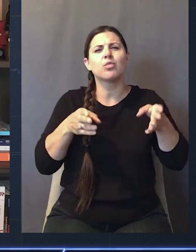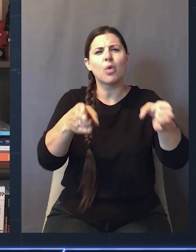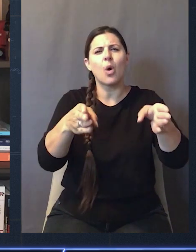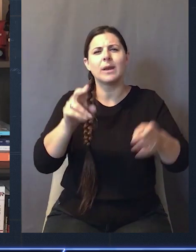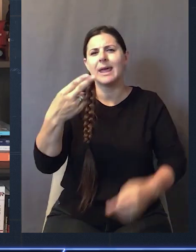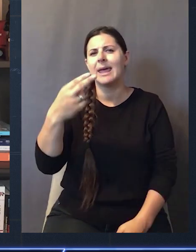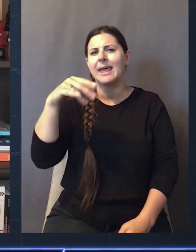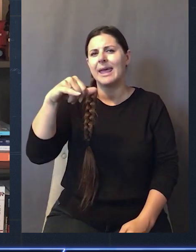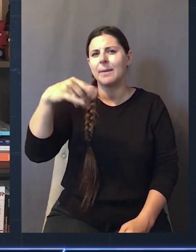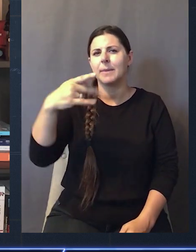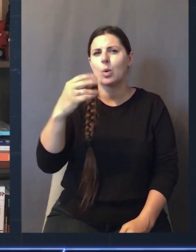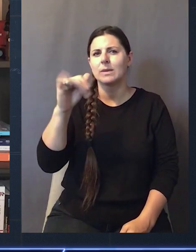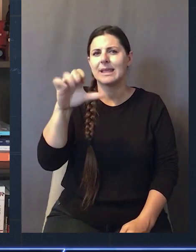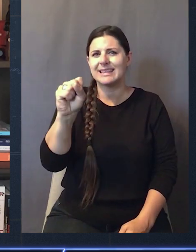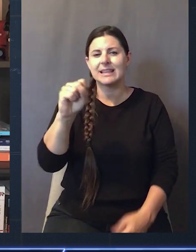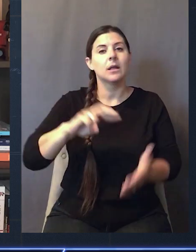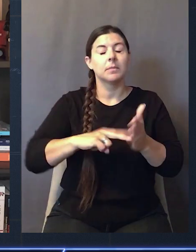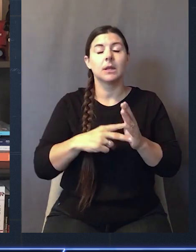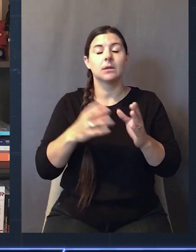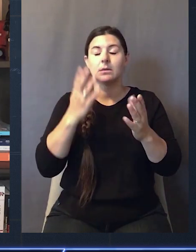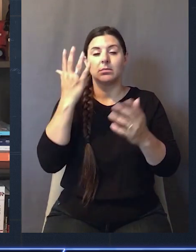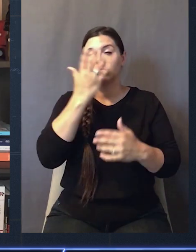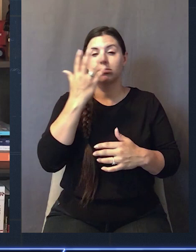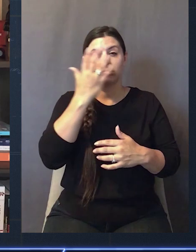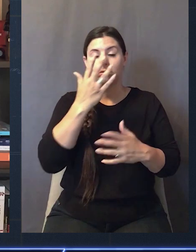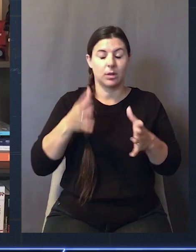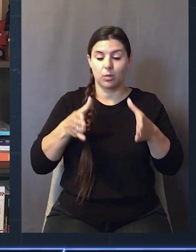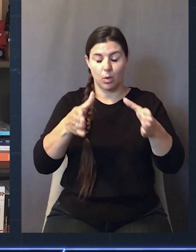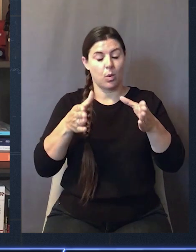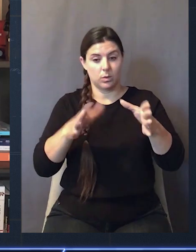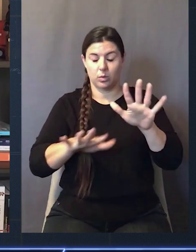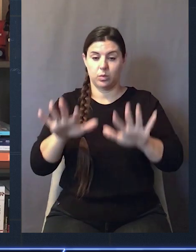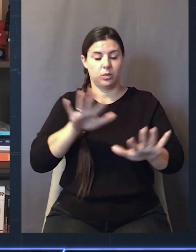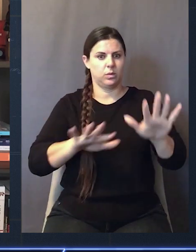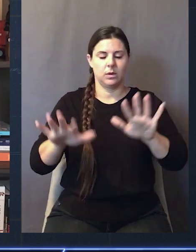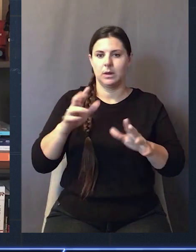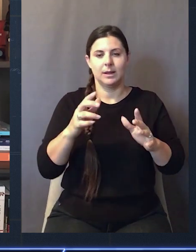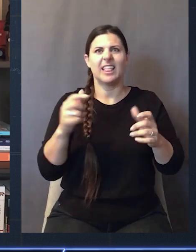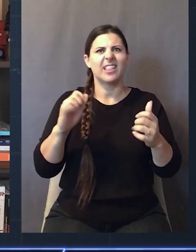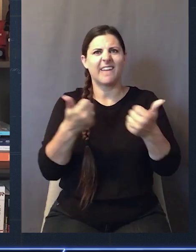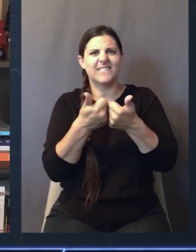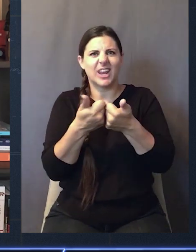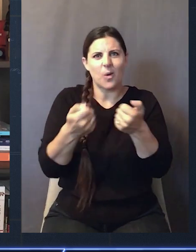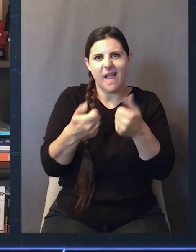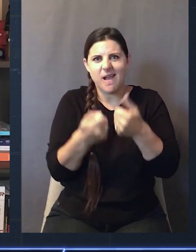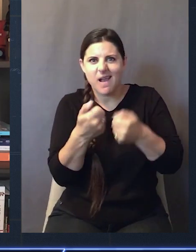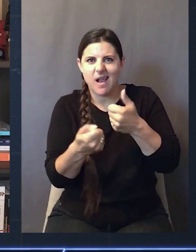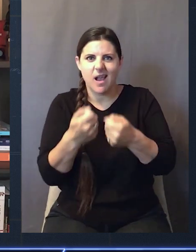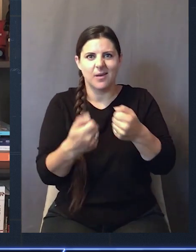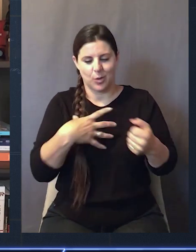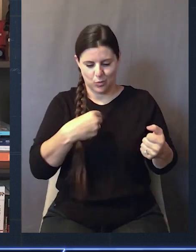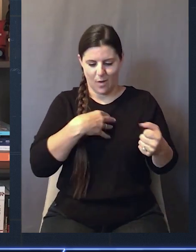thing called road hypnosis, and I've never experienced this before, but the entire road just turned into this weird kind of like 1980s